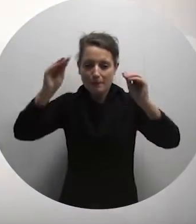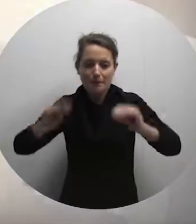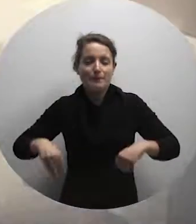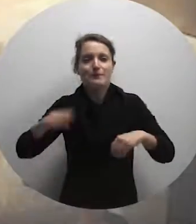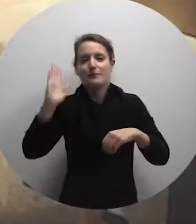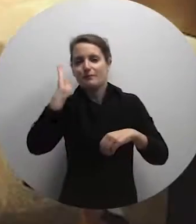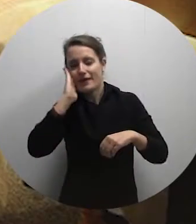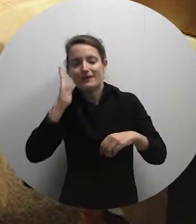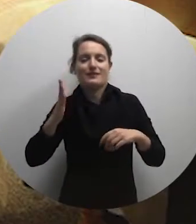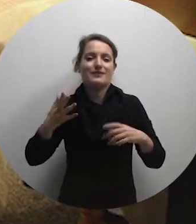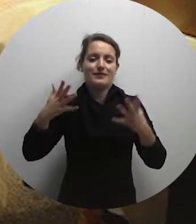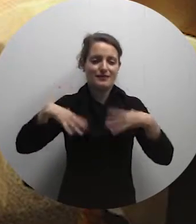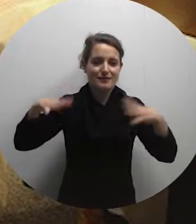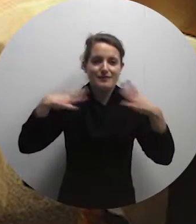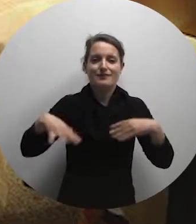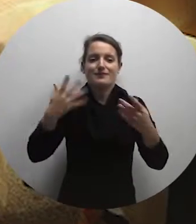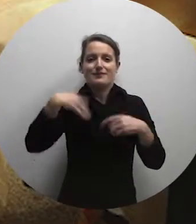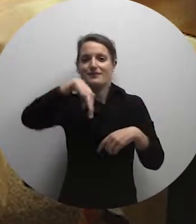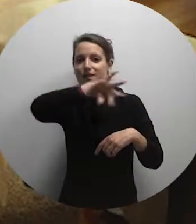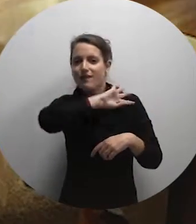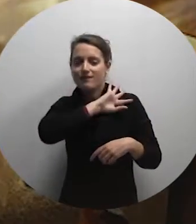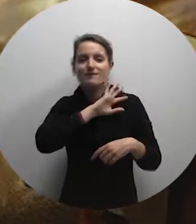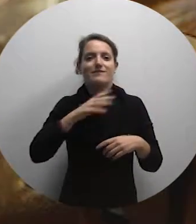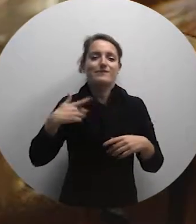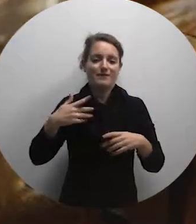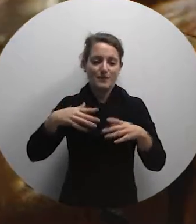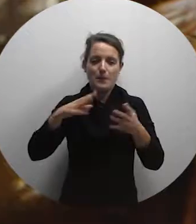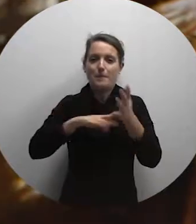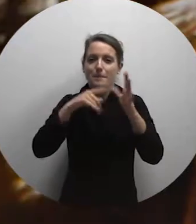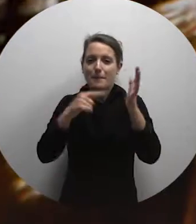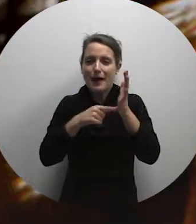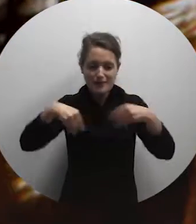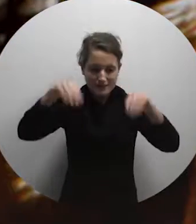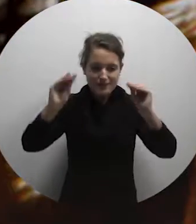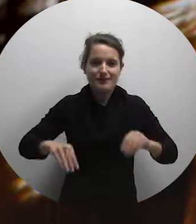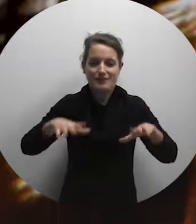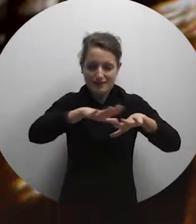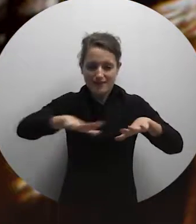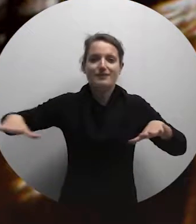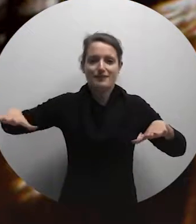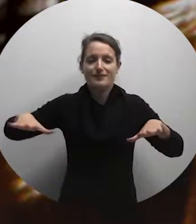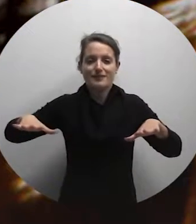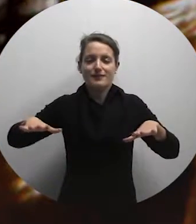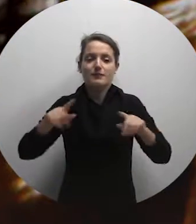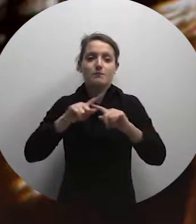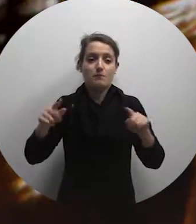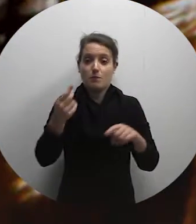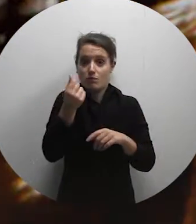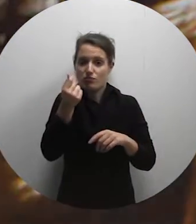Mattes, scarves, bed and table linen, and a few of the articles which were locally produced from cotton.